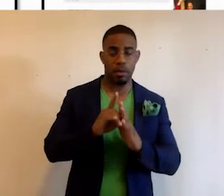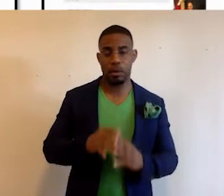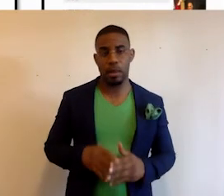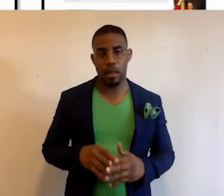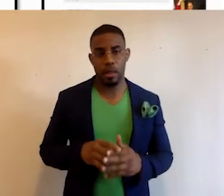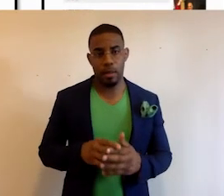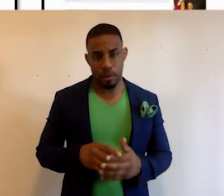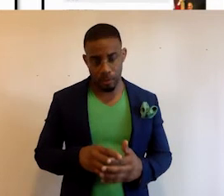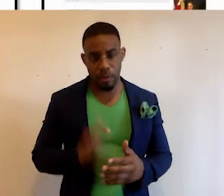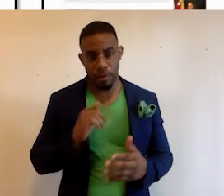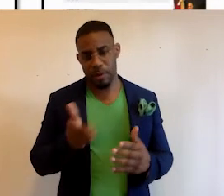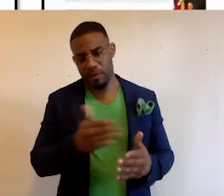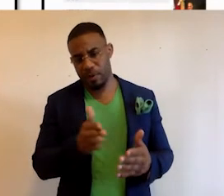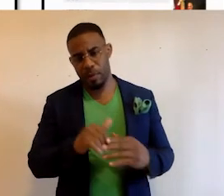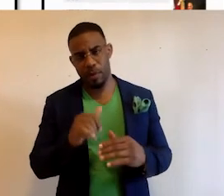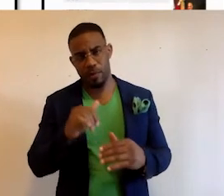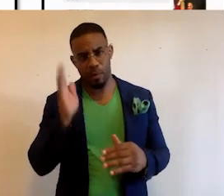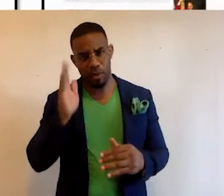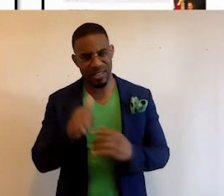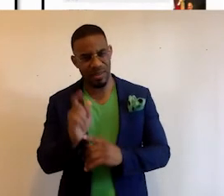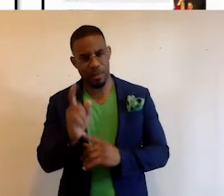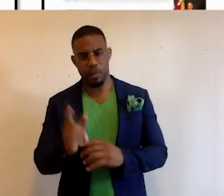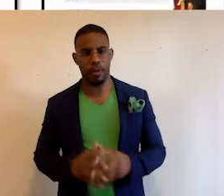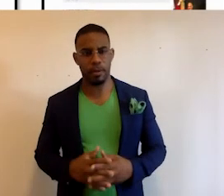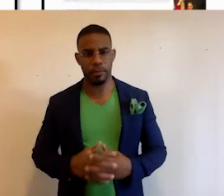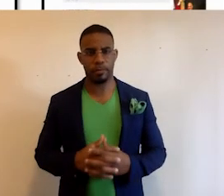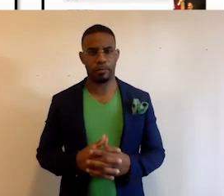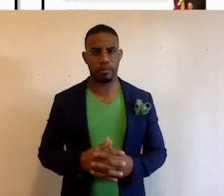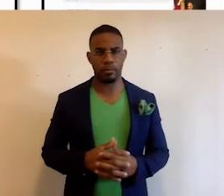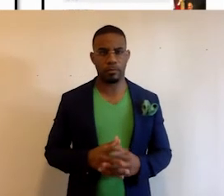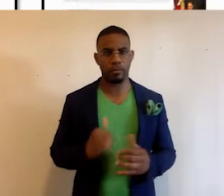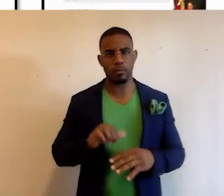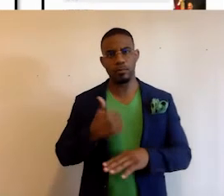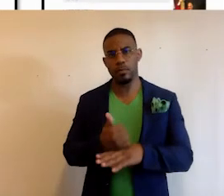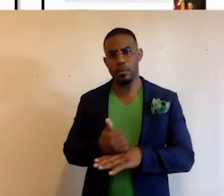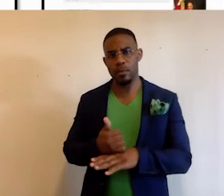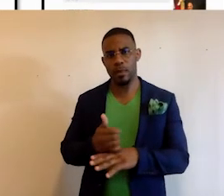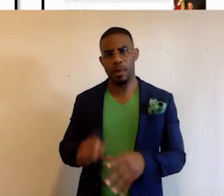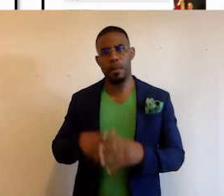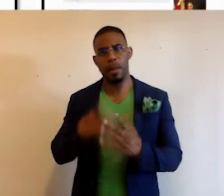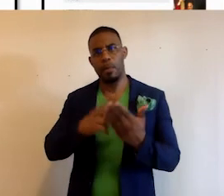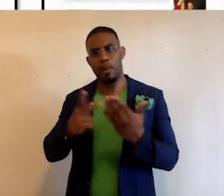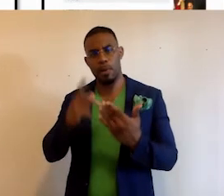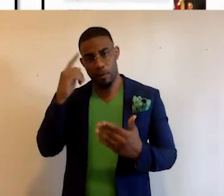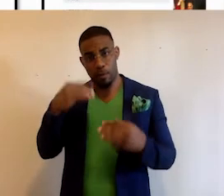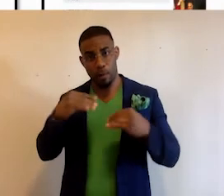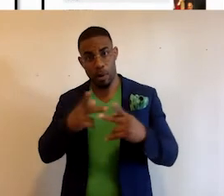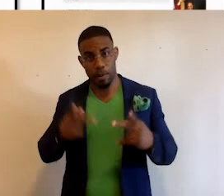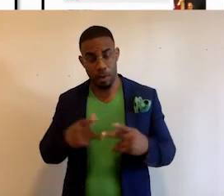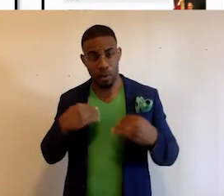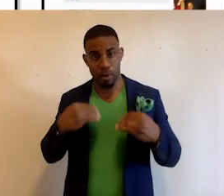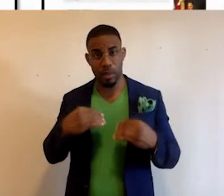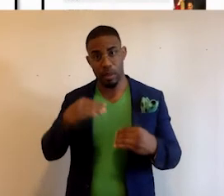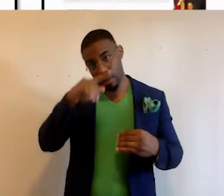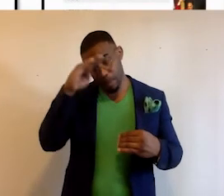and I'll be flipping off the presentation in just a moment. We've set up a pilot program for a marketplace where we're selling